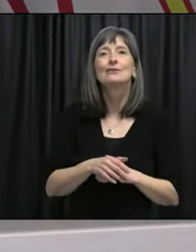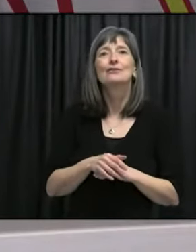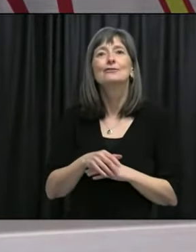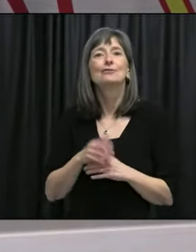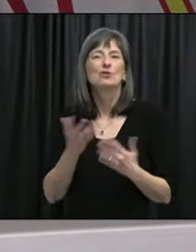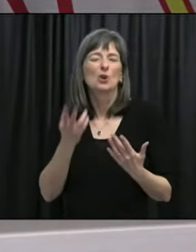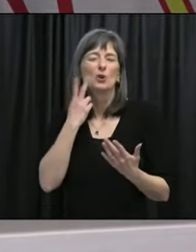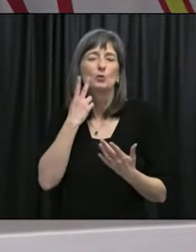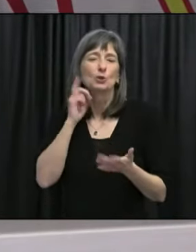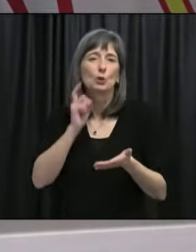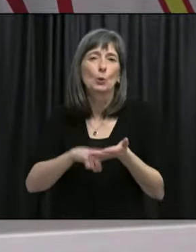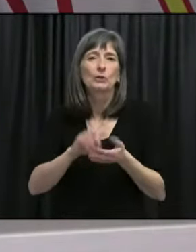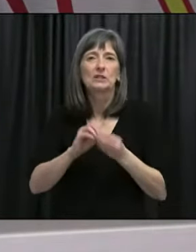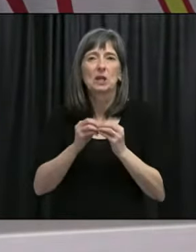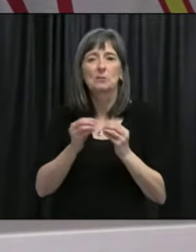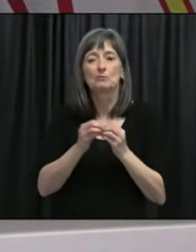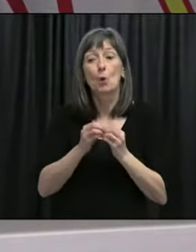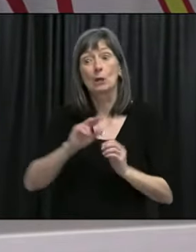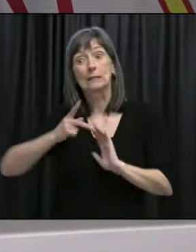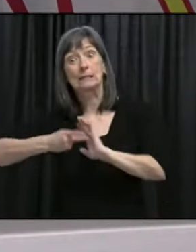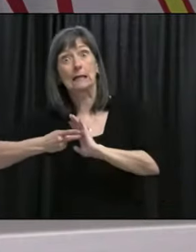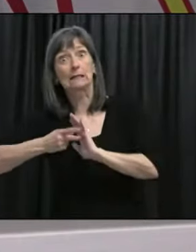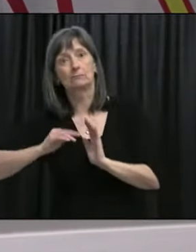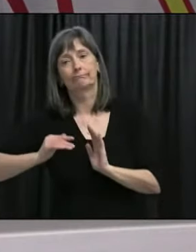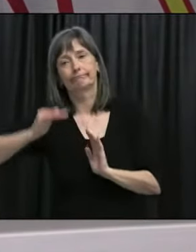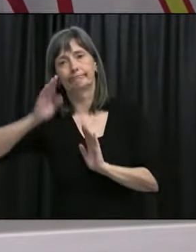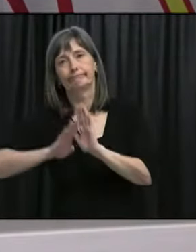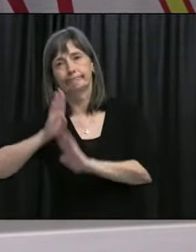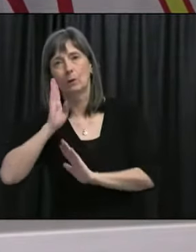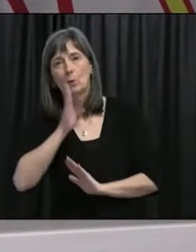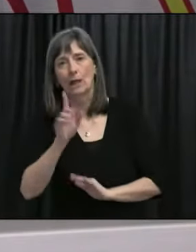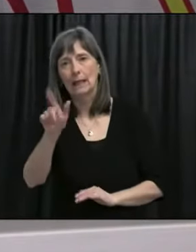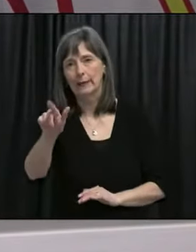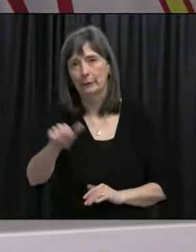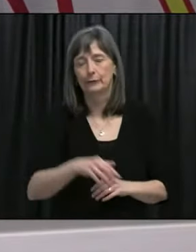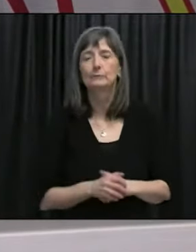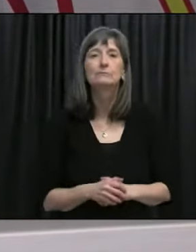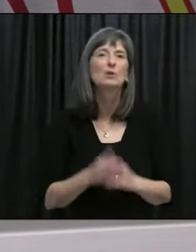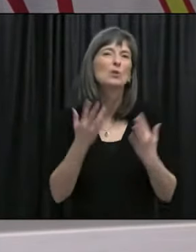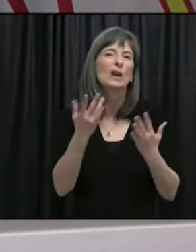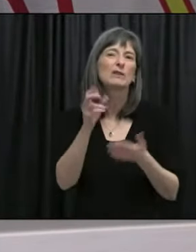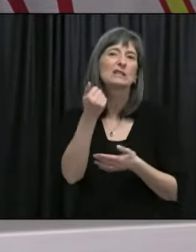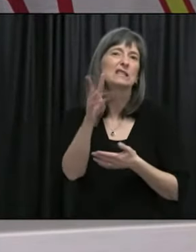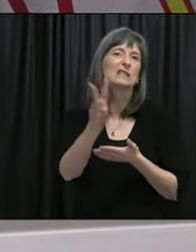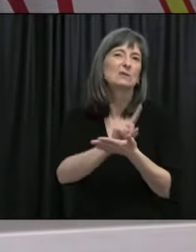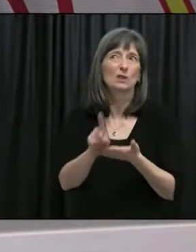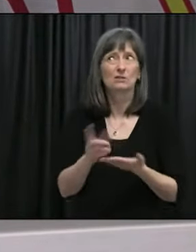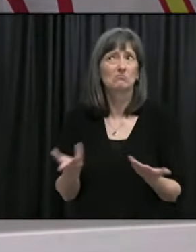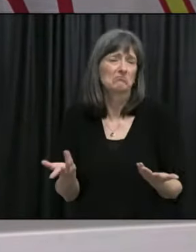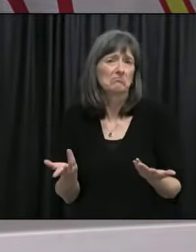you'll start to see those, uh, fully vaccinated numbers go higher. But that, that's completely expected given the, uh,